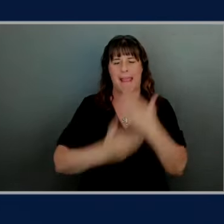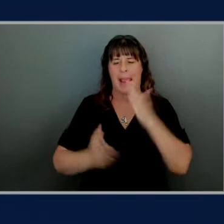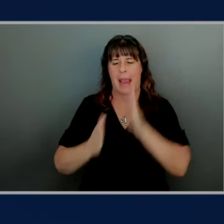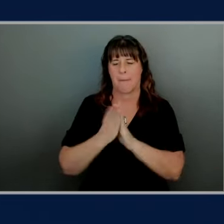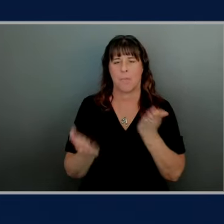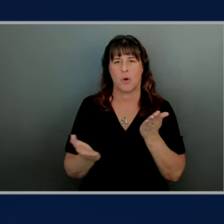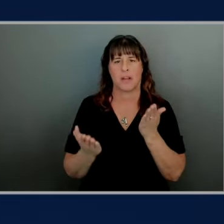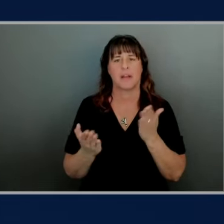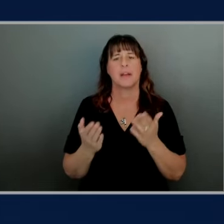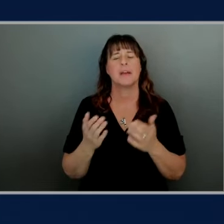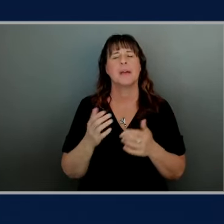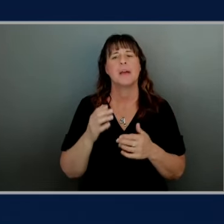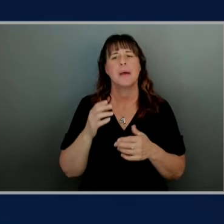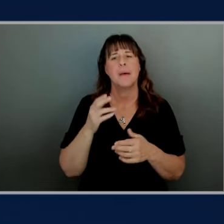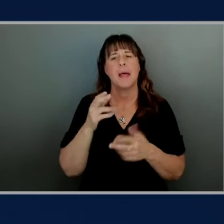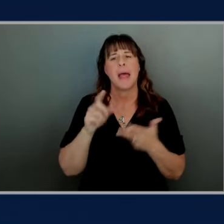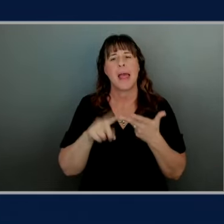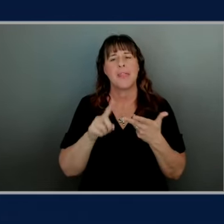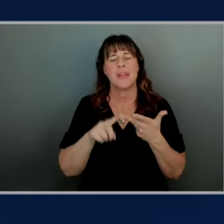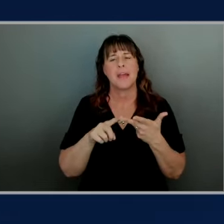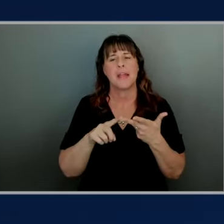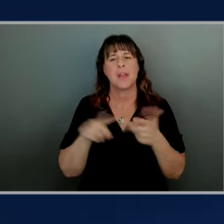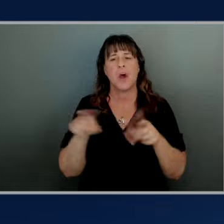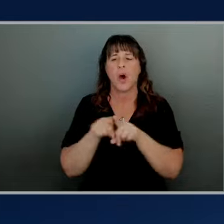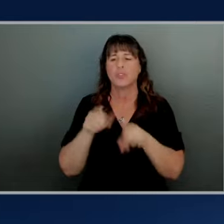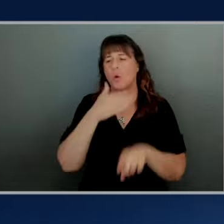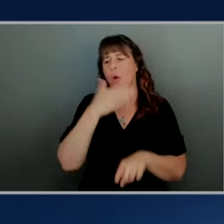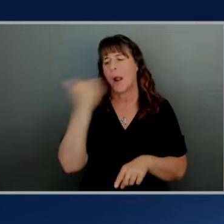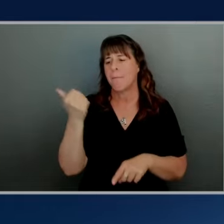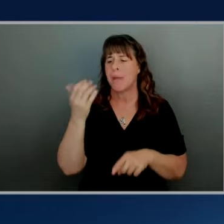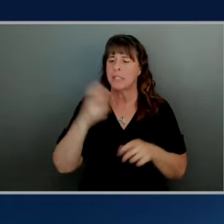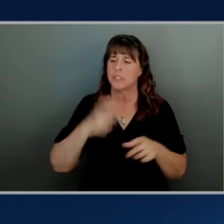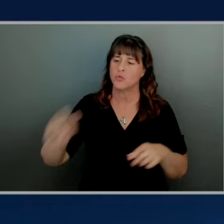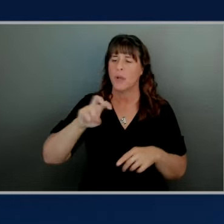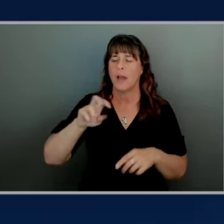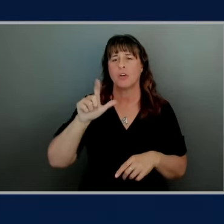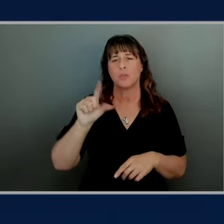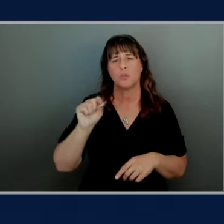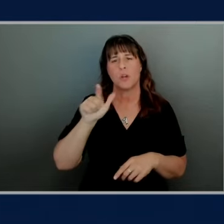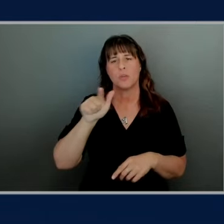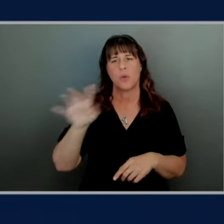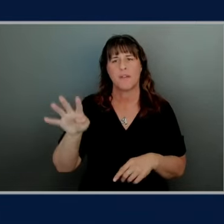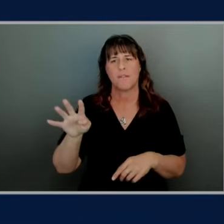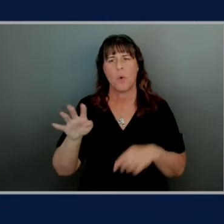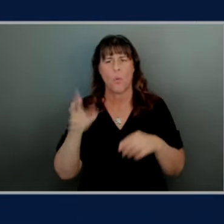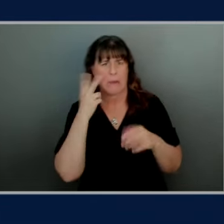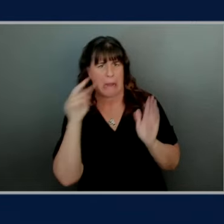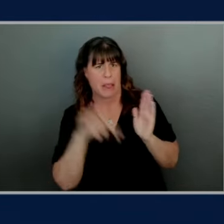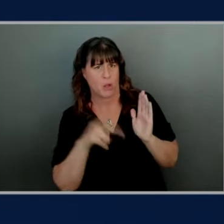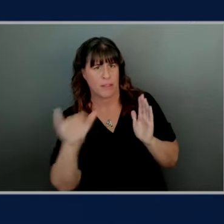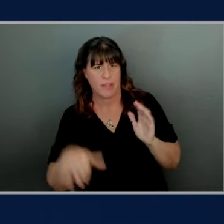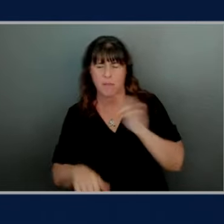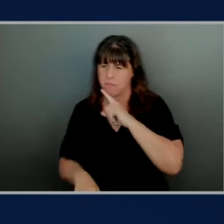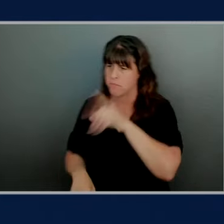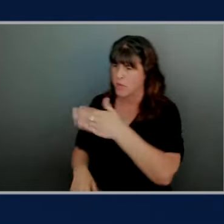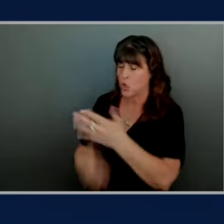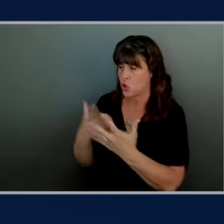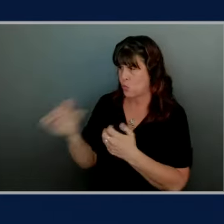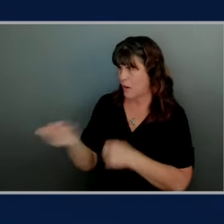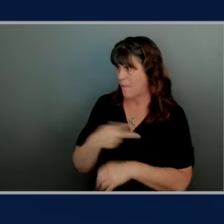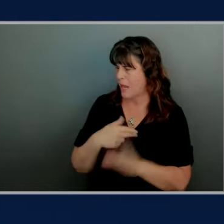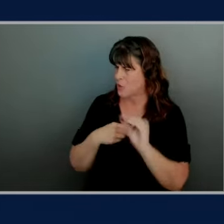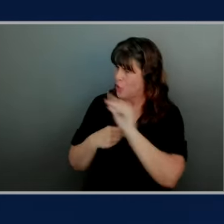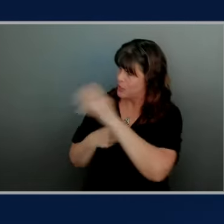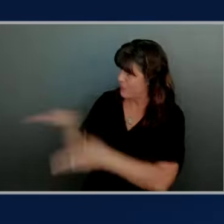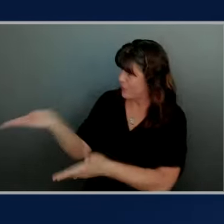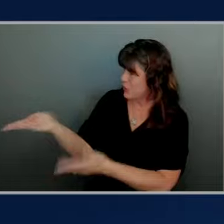books and then also our best in travel 2024 which yeah absolutely do you want this back no this is for you